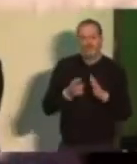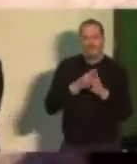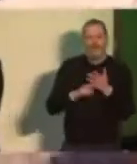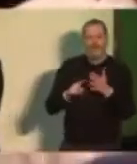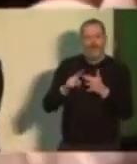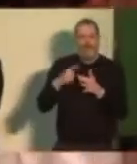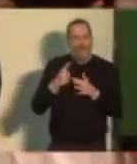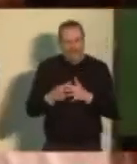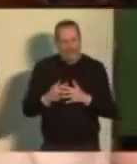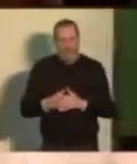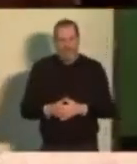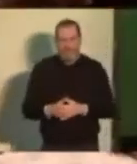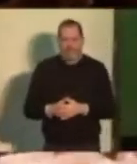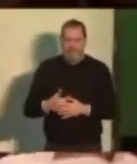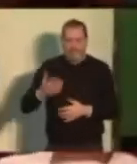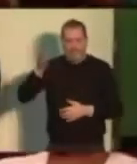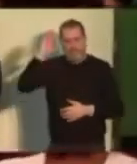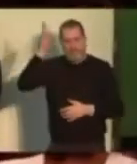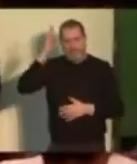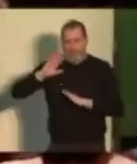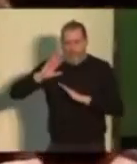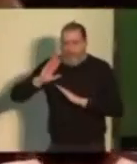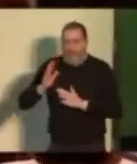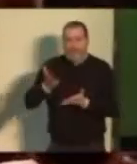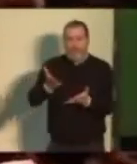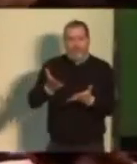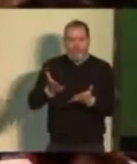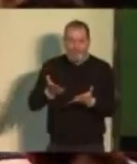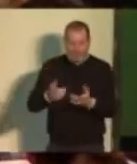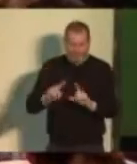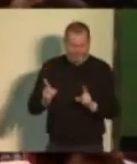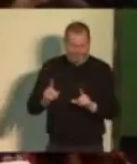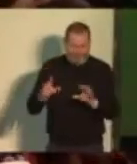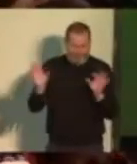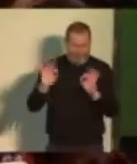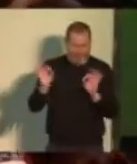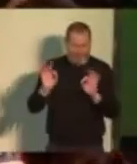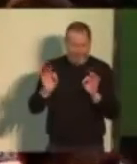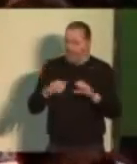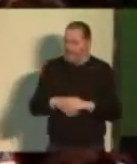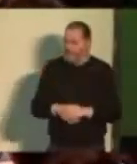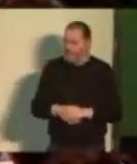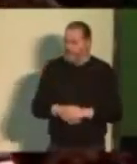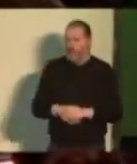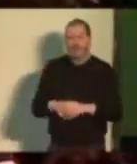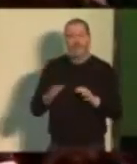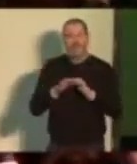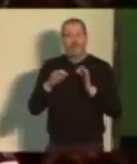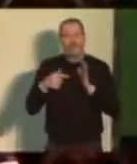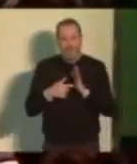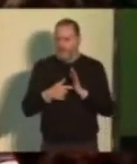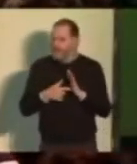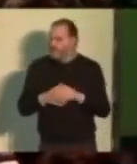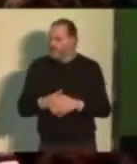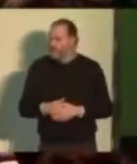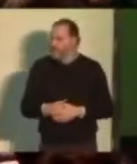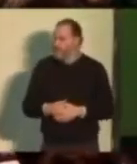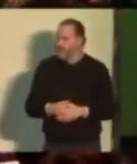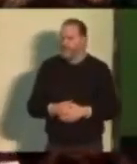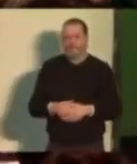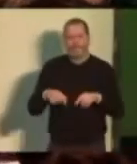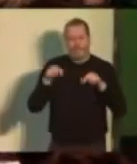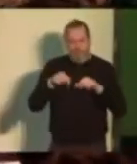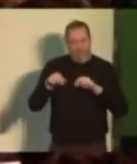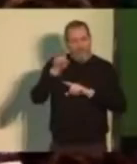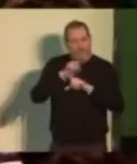you say the next speaker needs very little introduction. But I'm just going to say, apropos this meeting